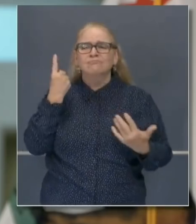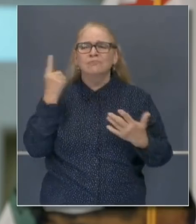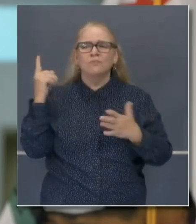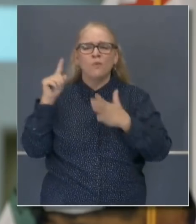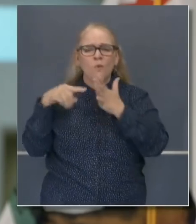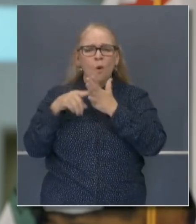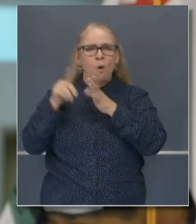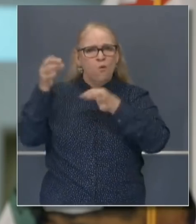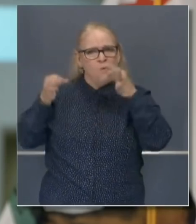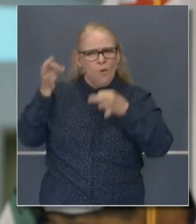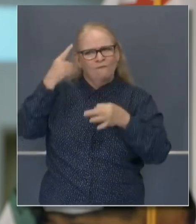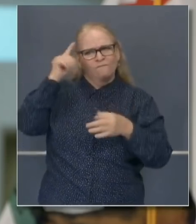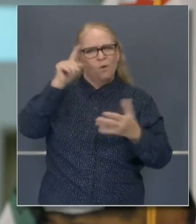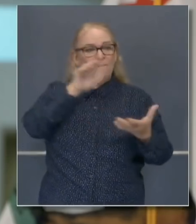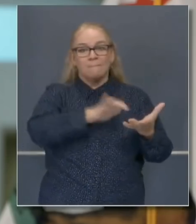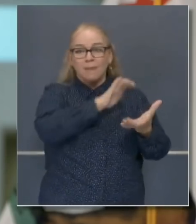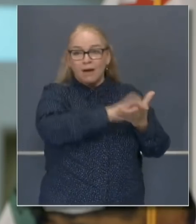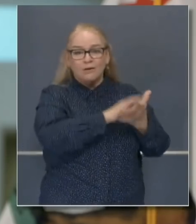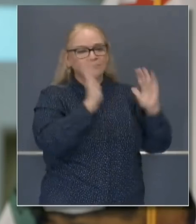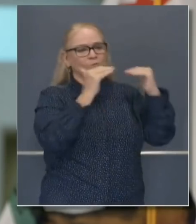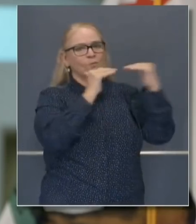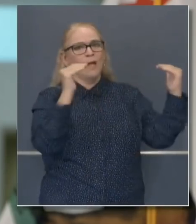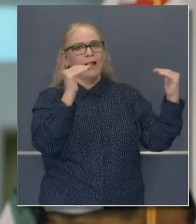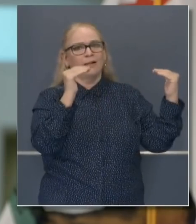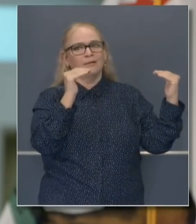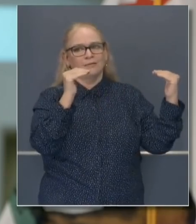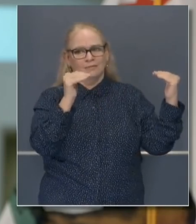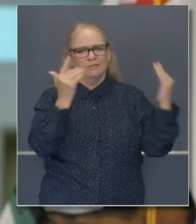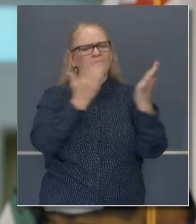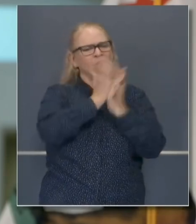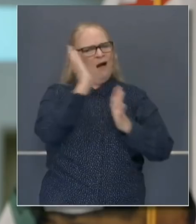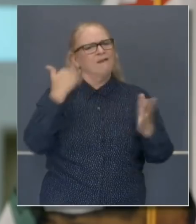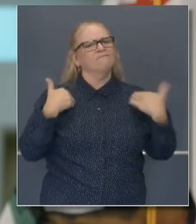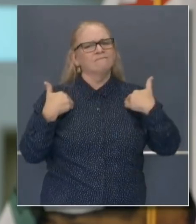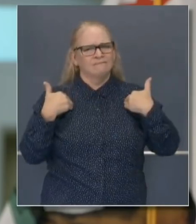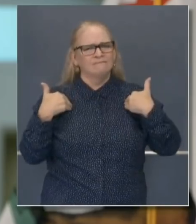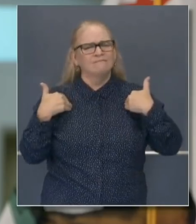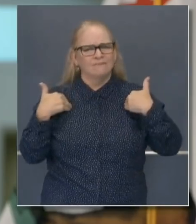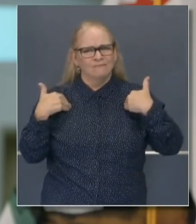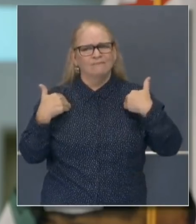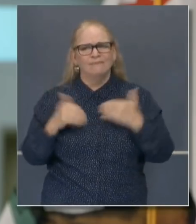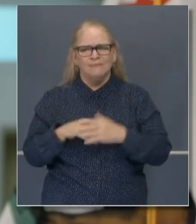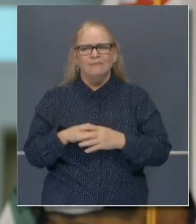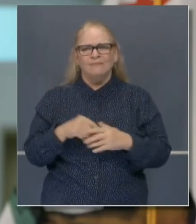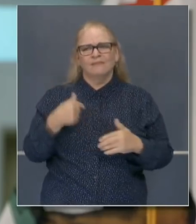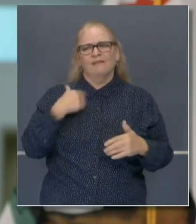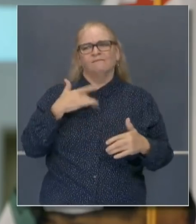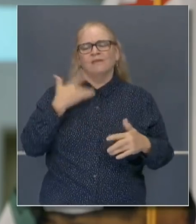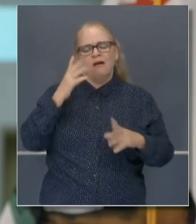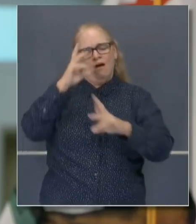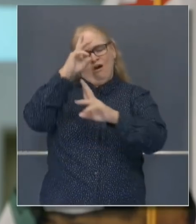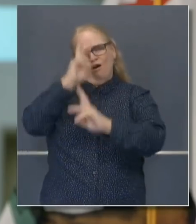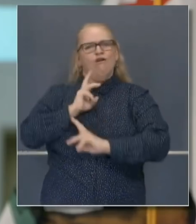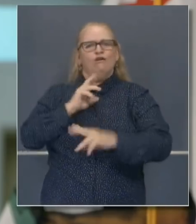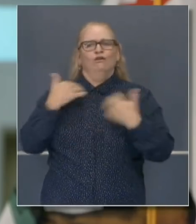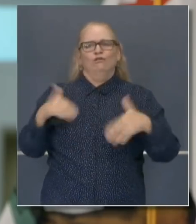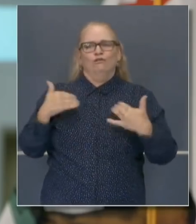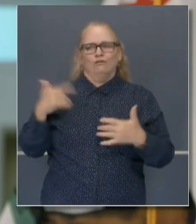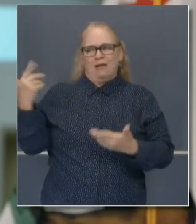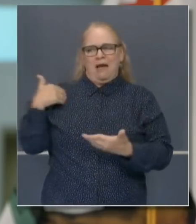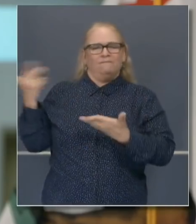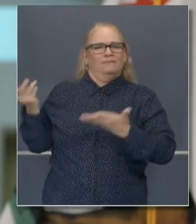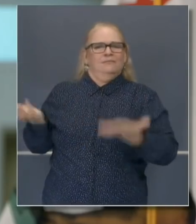fundamental right, I can't tell you how important it is to have someone on the bench who's a living, breathing example of the idea that love